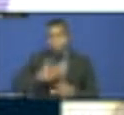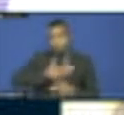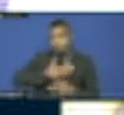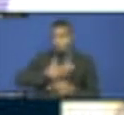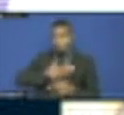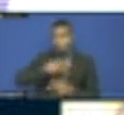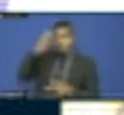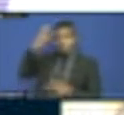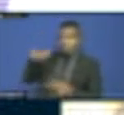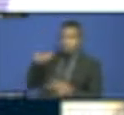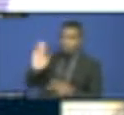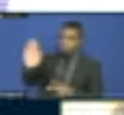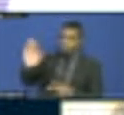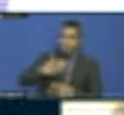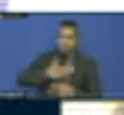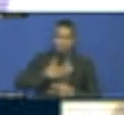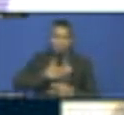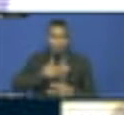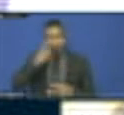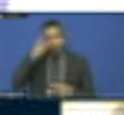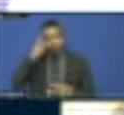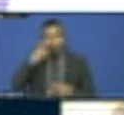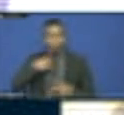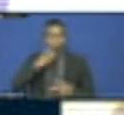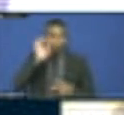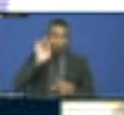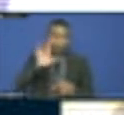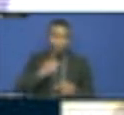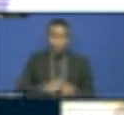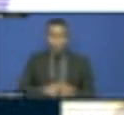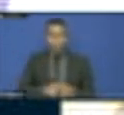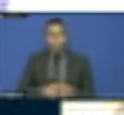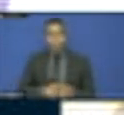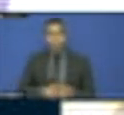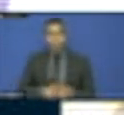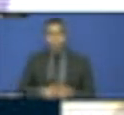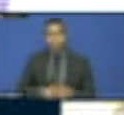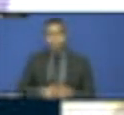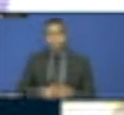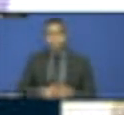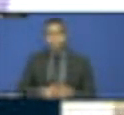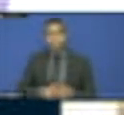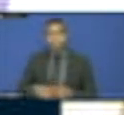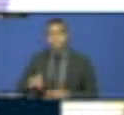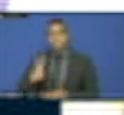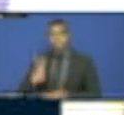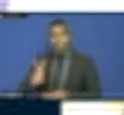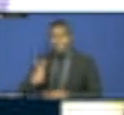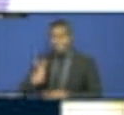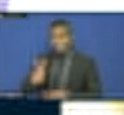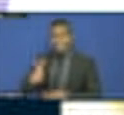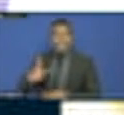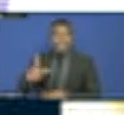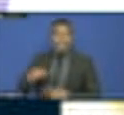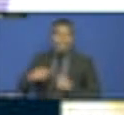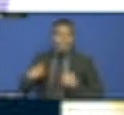and local reporting, a whole of government approach says those who act at national level,